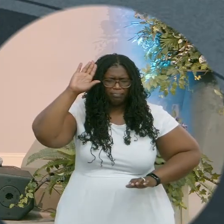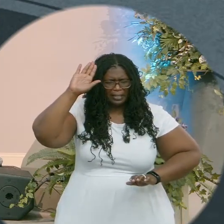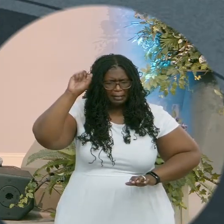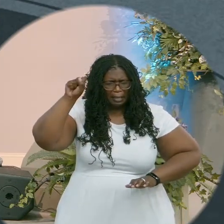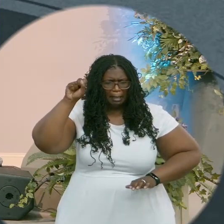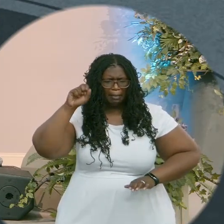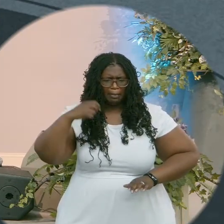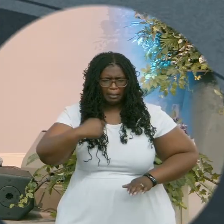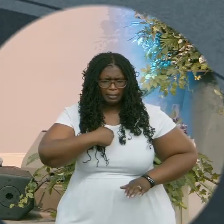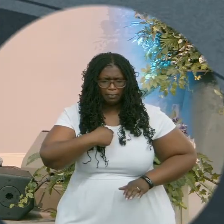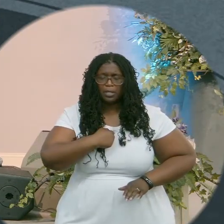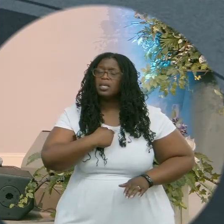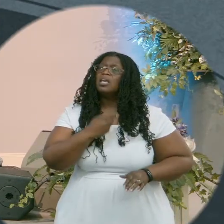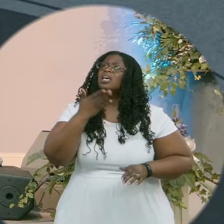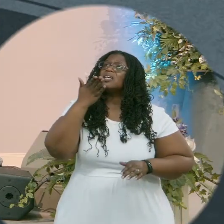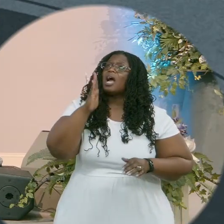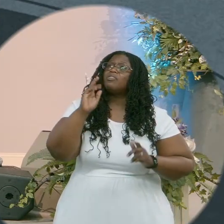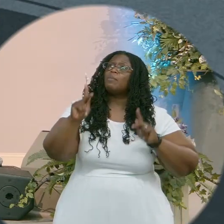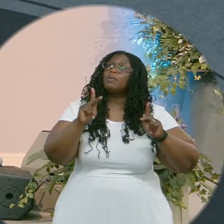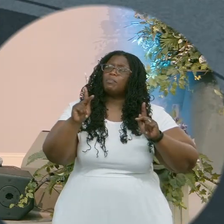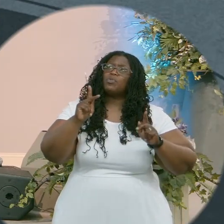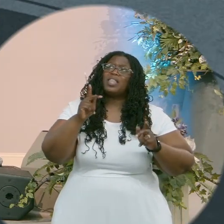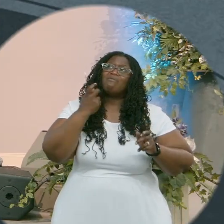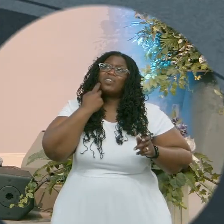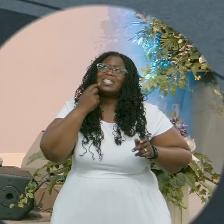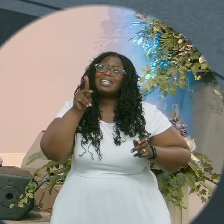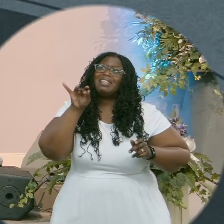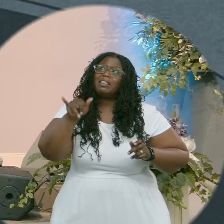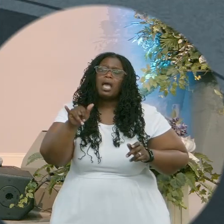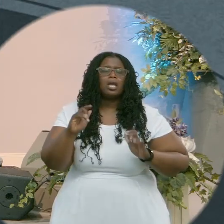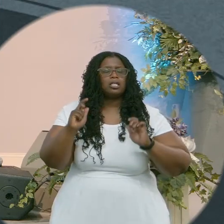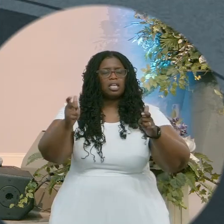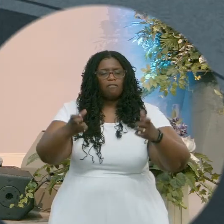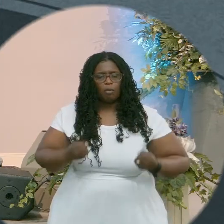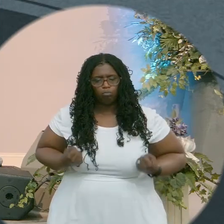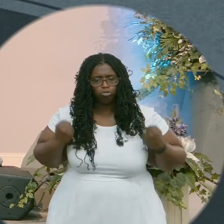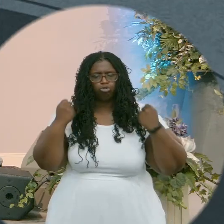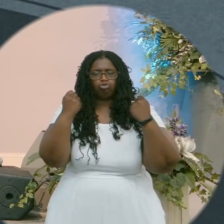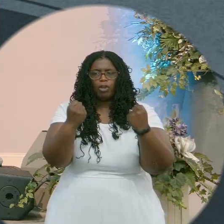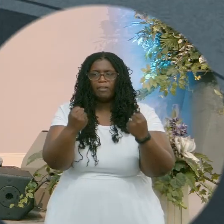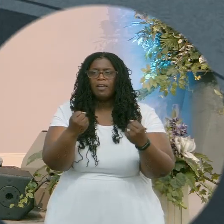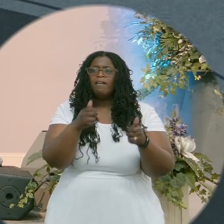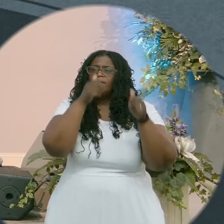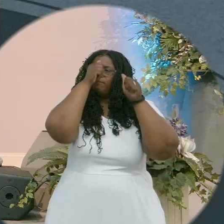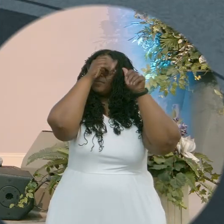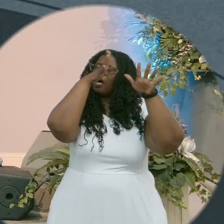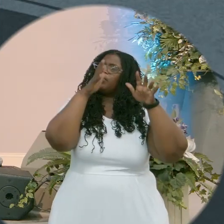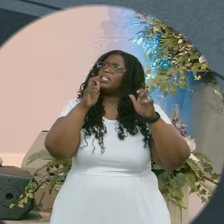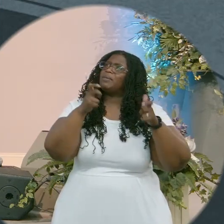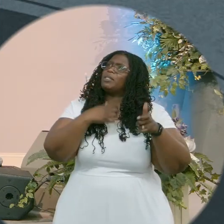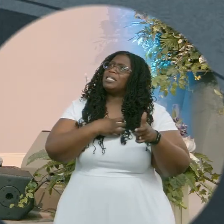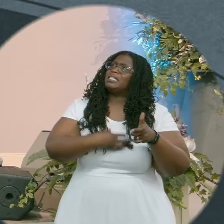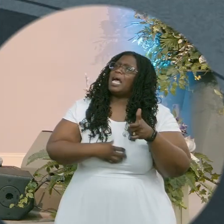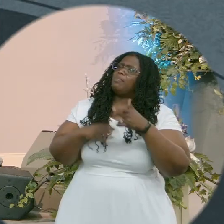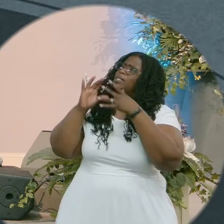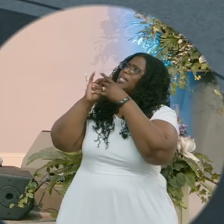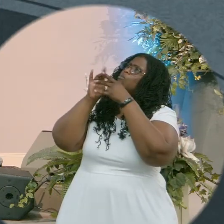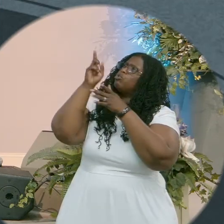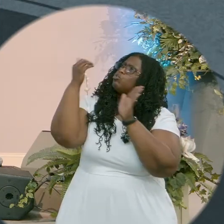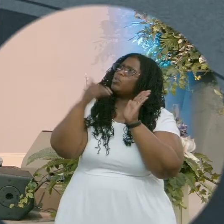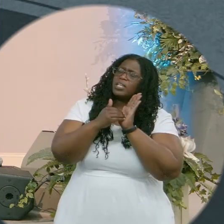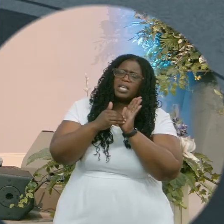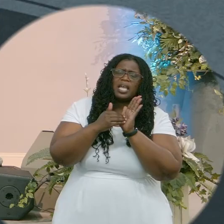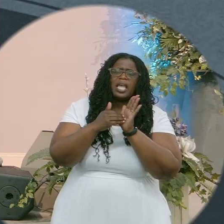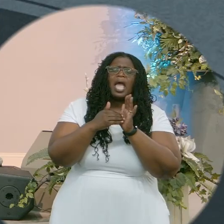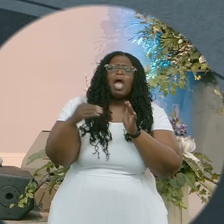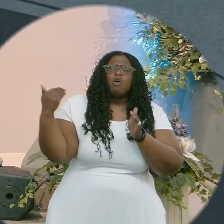Spirit strengthen them right where they are. Refresh them right where they are. Draw them back to their first love and remind them of who you